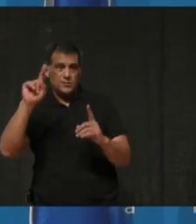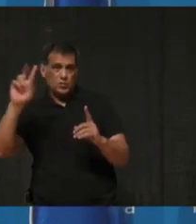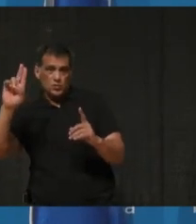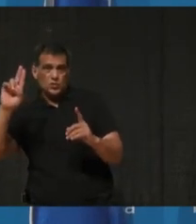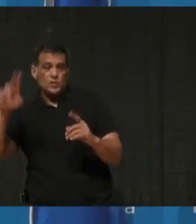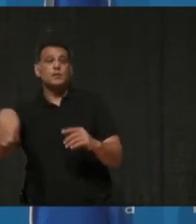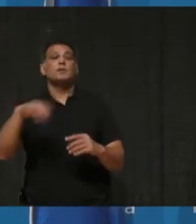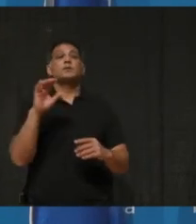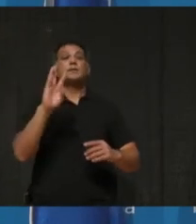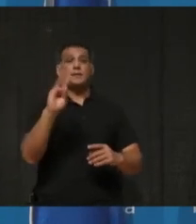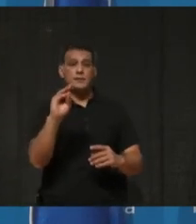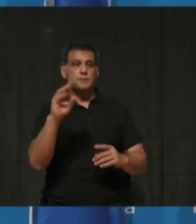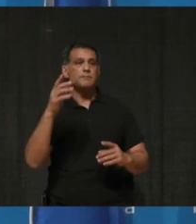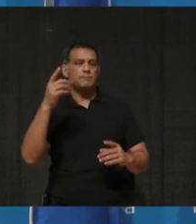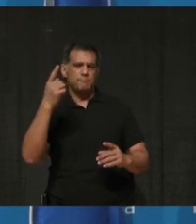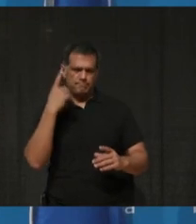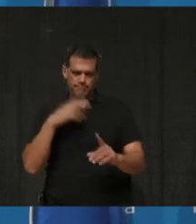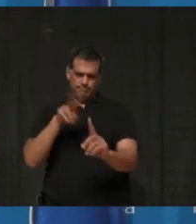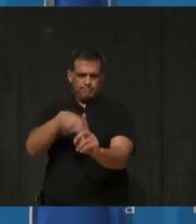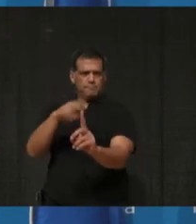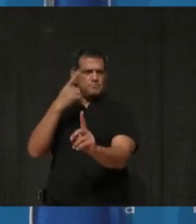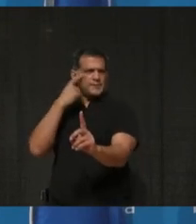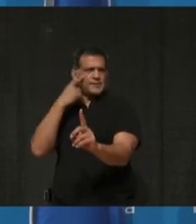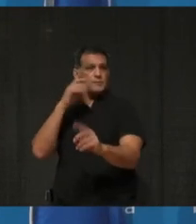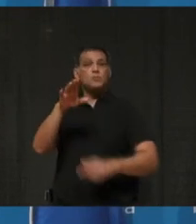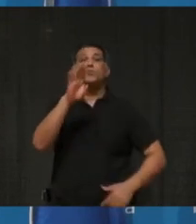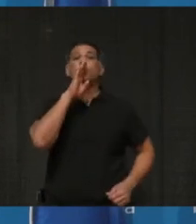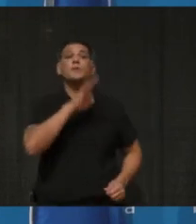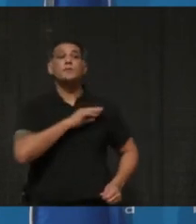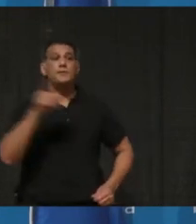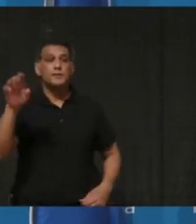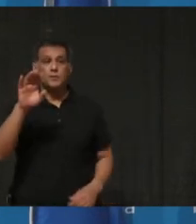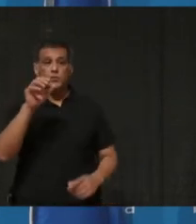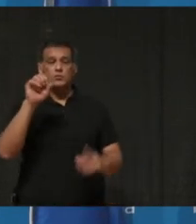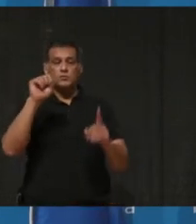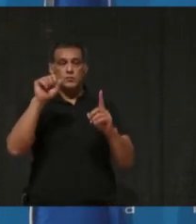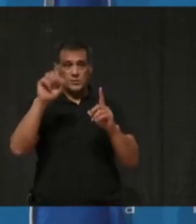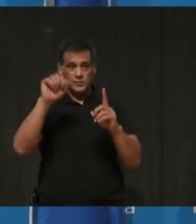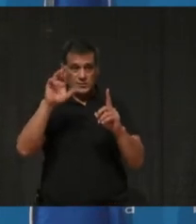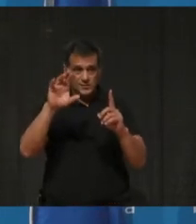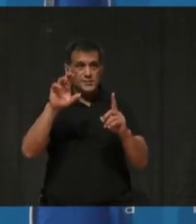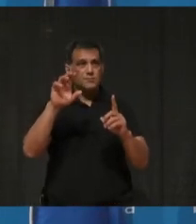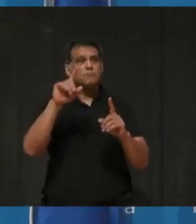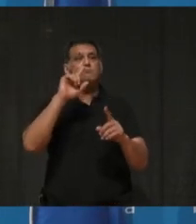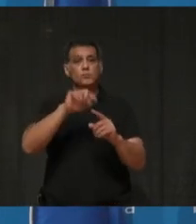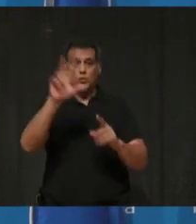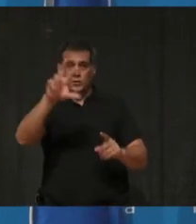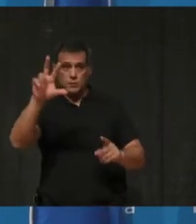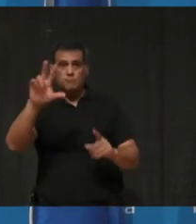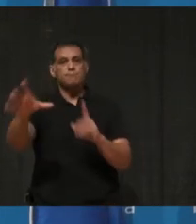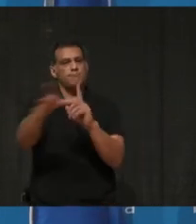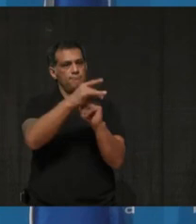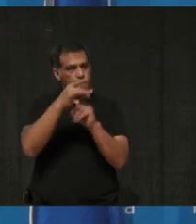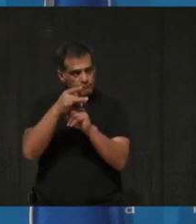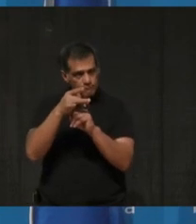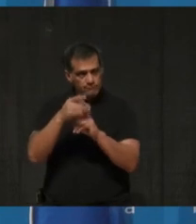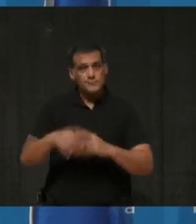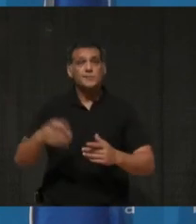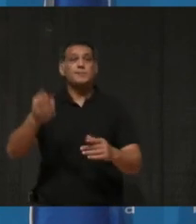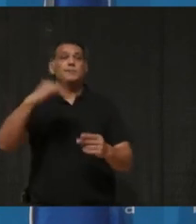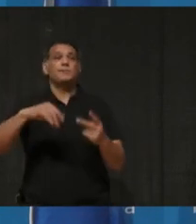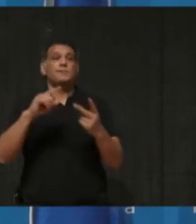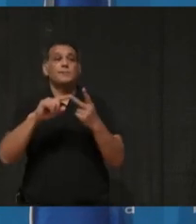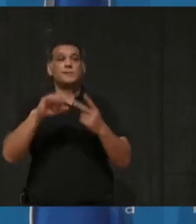suspected cases. Brampton's William Osler Hospital currently has 33 COVID inpatients, 66, excuse me,